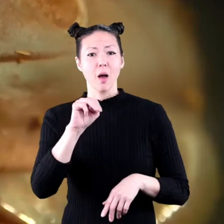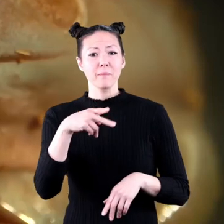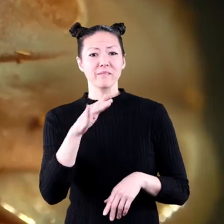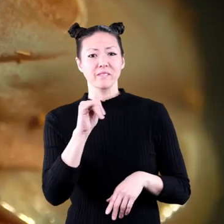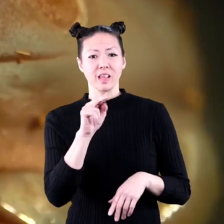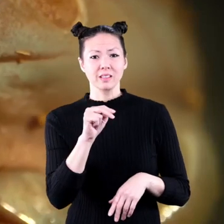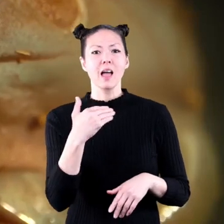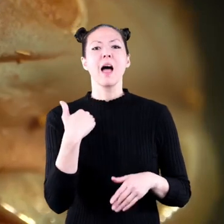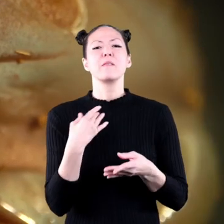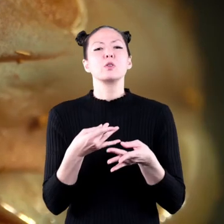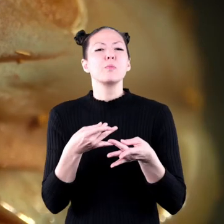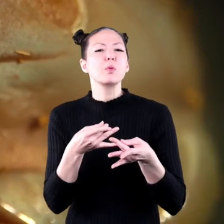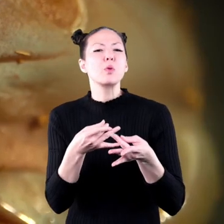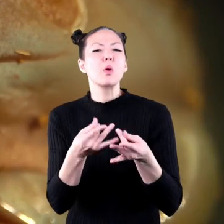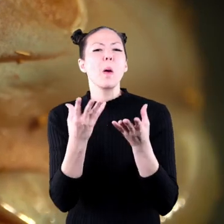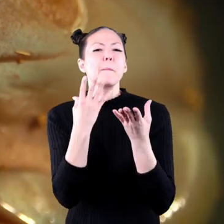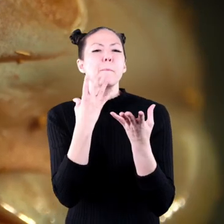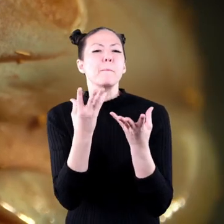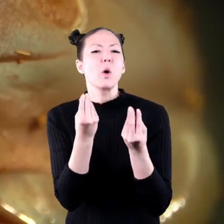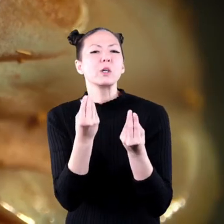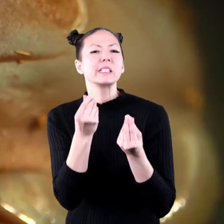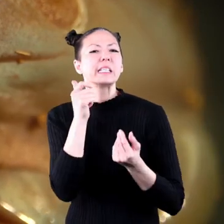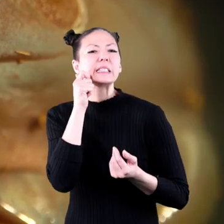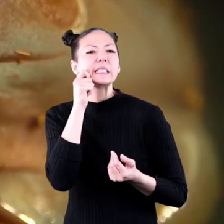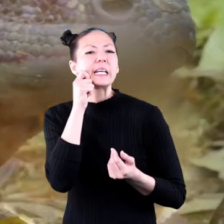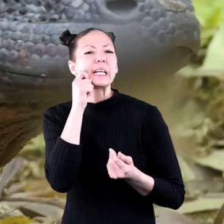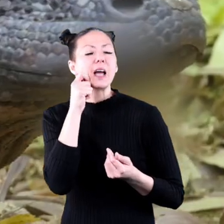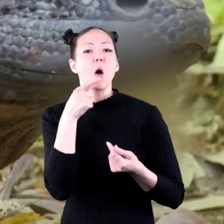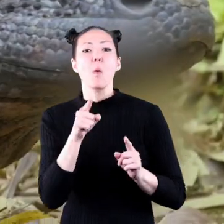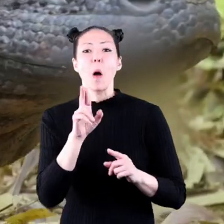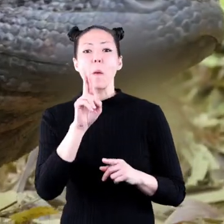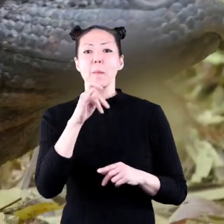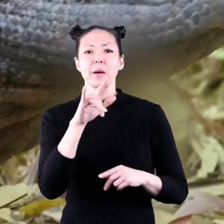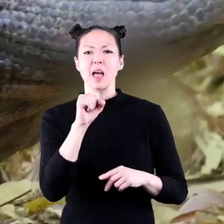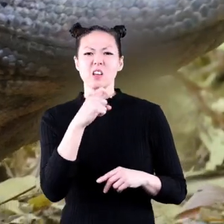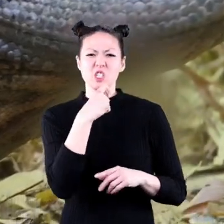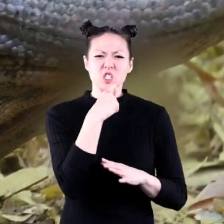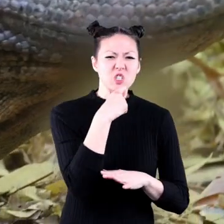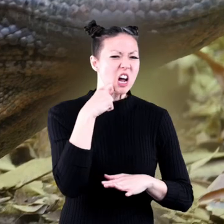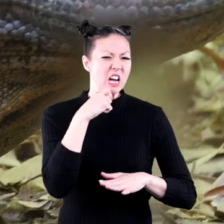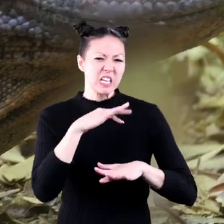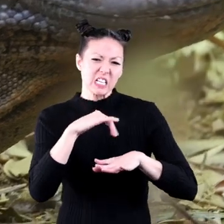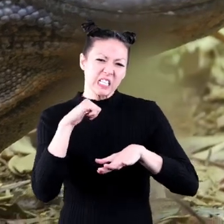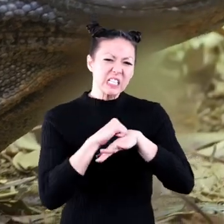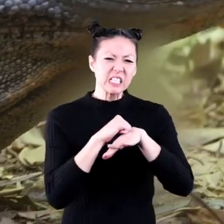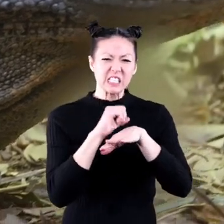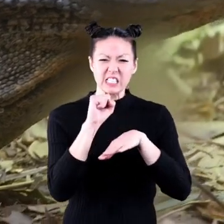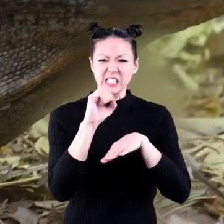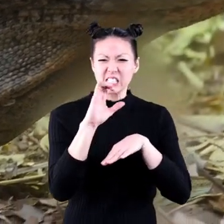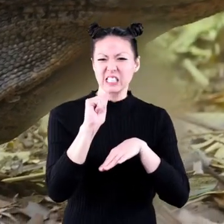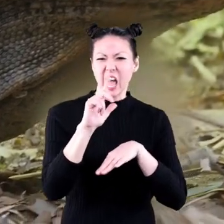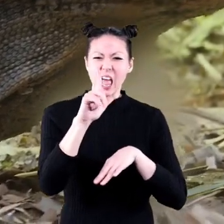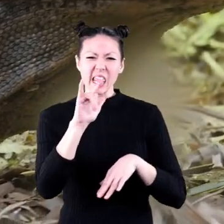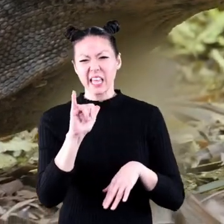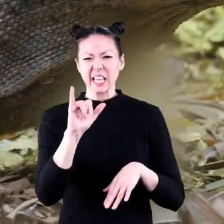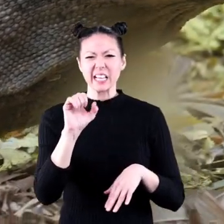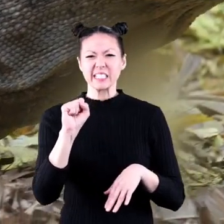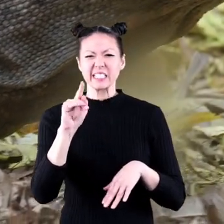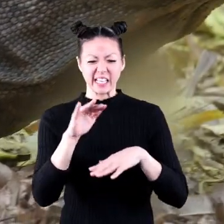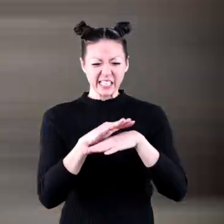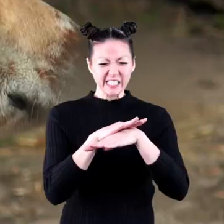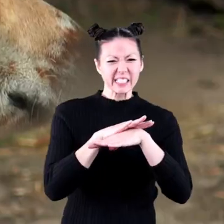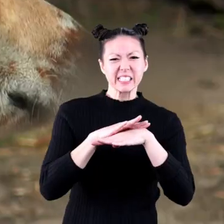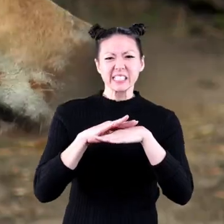Amphibians have smooth, moist skin, while reptiles have dry, hard, scaly skin.